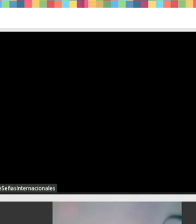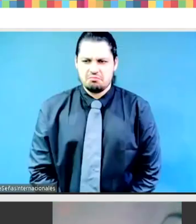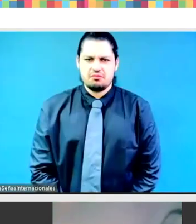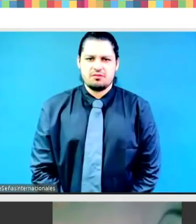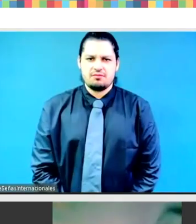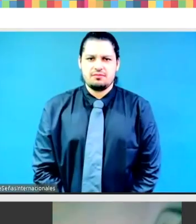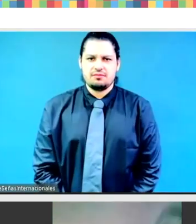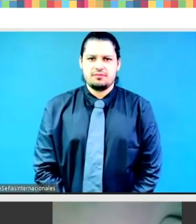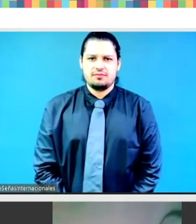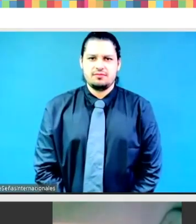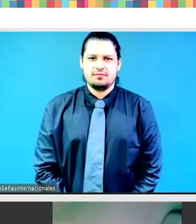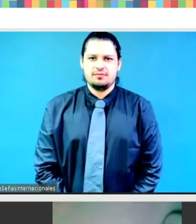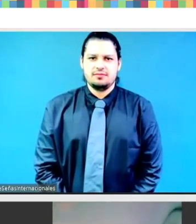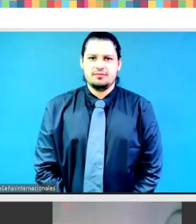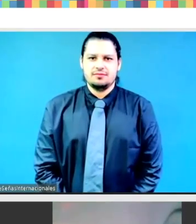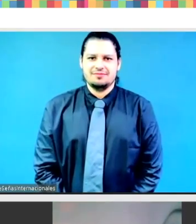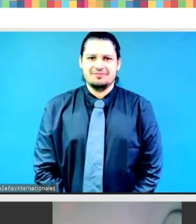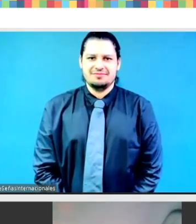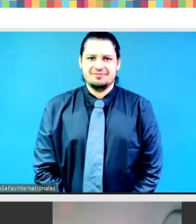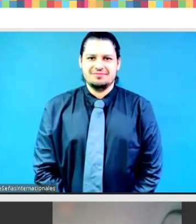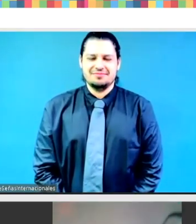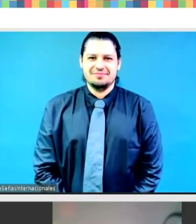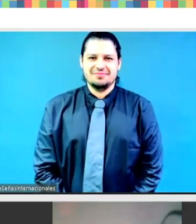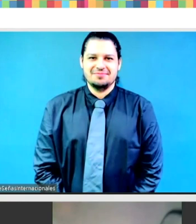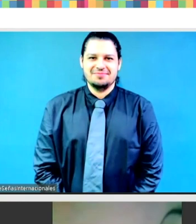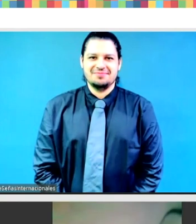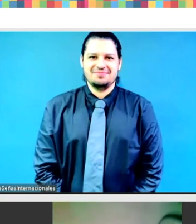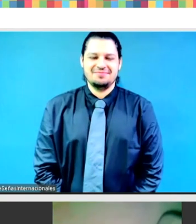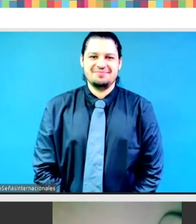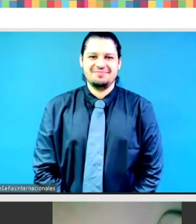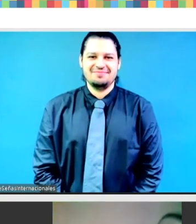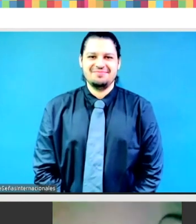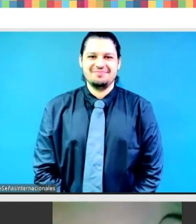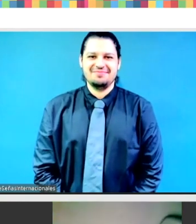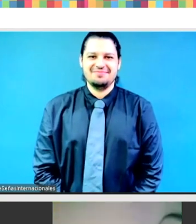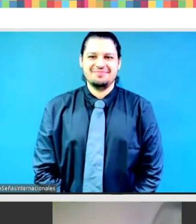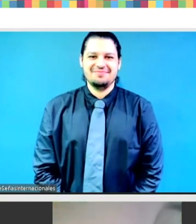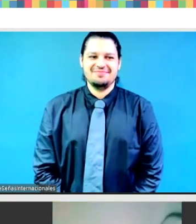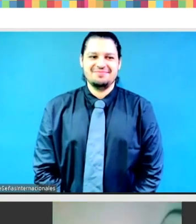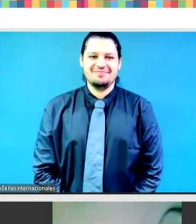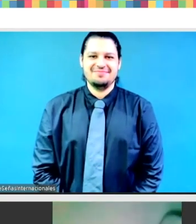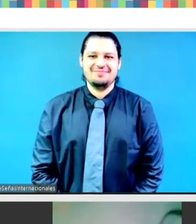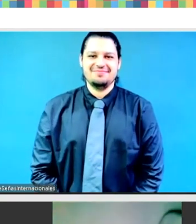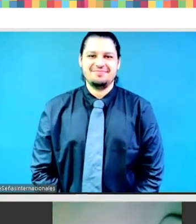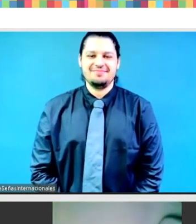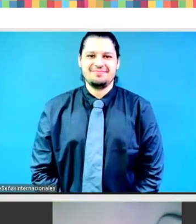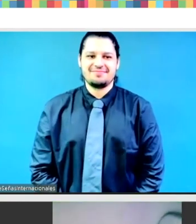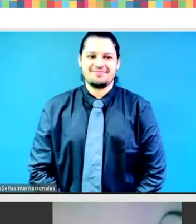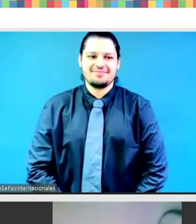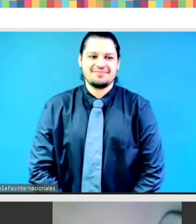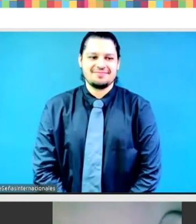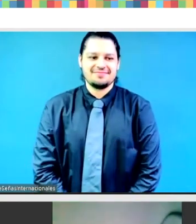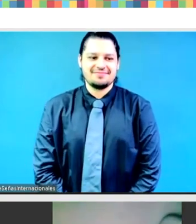What is it that you are looking forward for the United Nations to do, the UN to do for you? What is it that you are looking forward for the